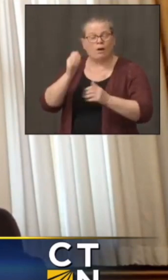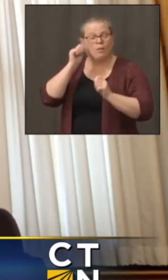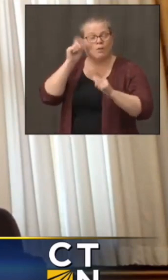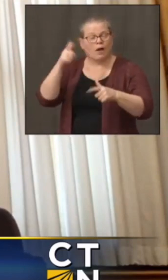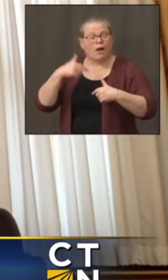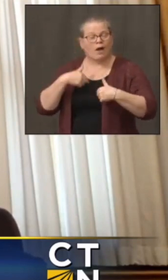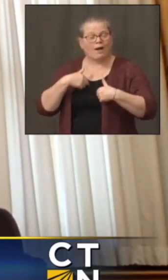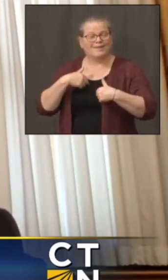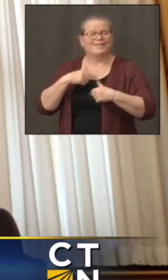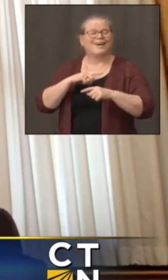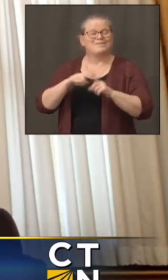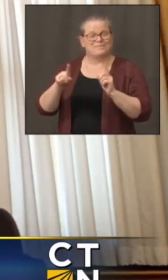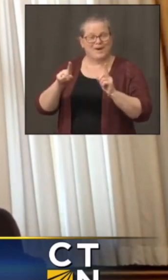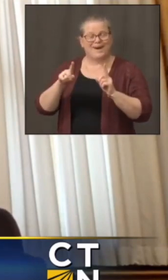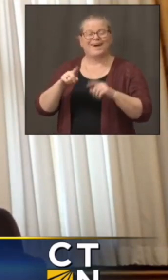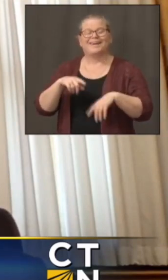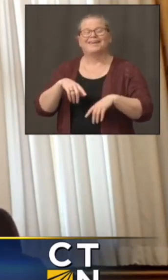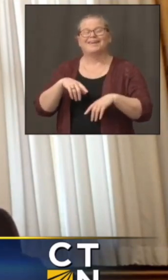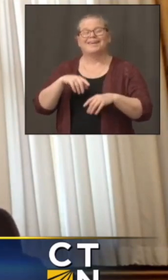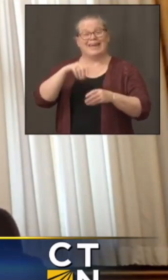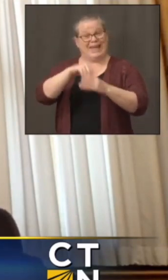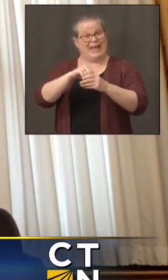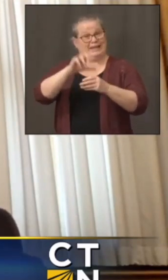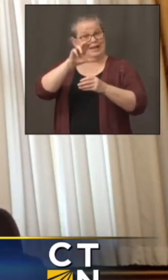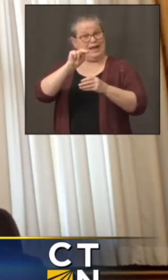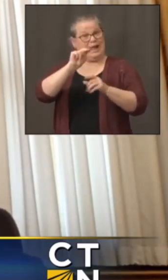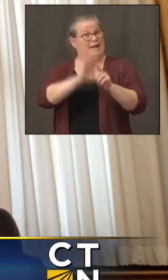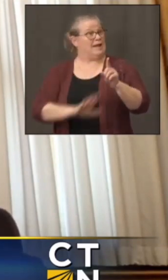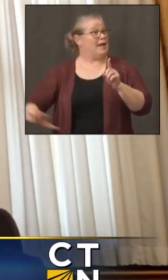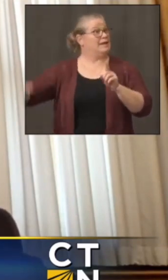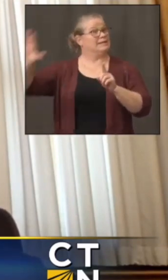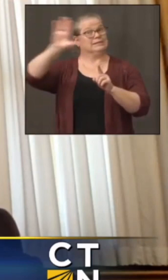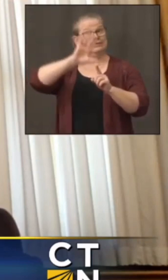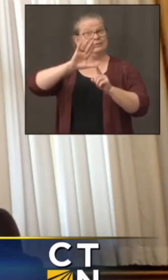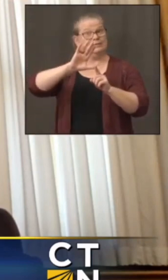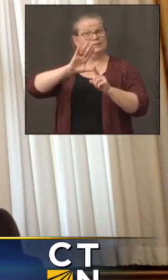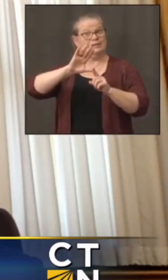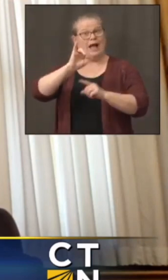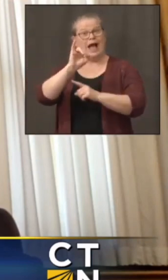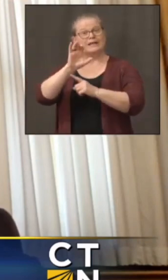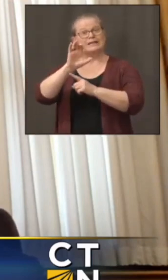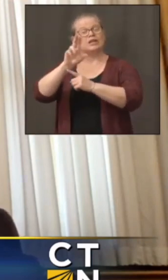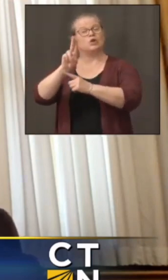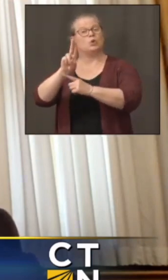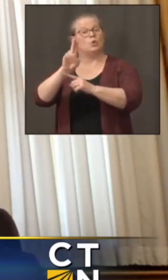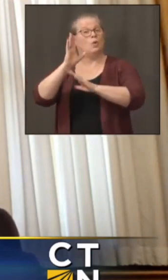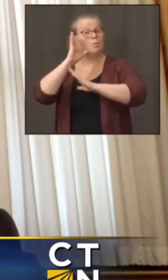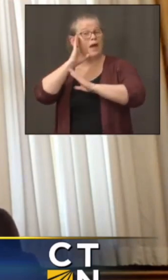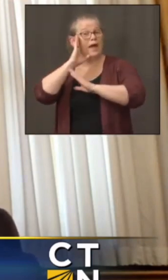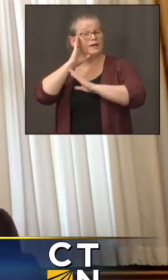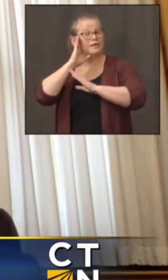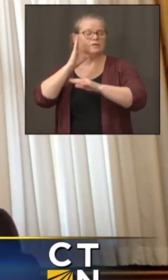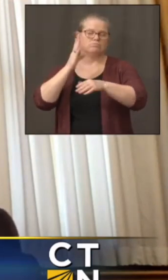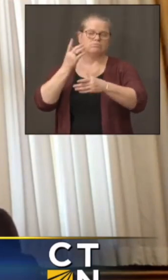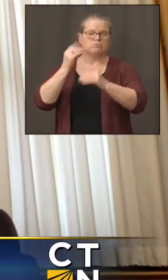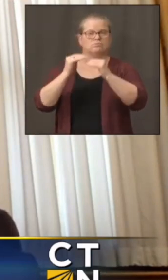are just over 1,000 ICU beds in the state, adult ICU beds in the state. And as mentioned, 39